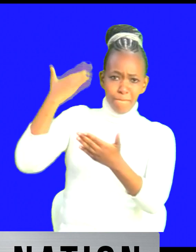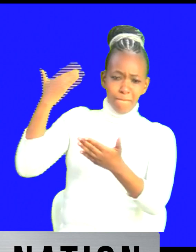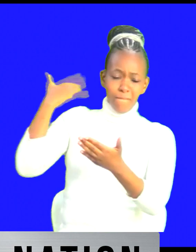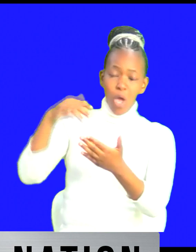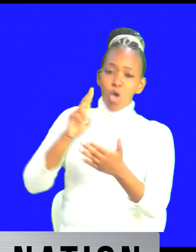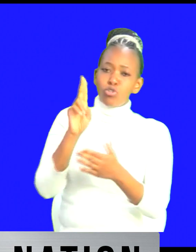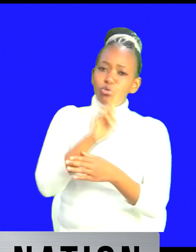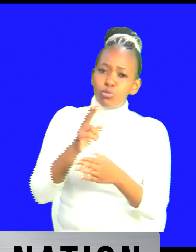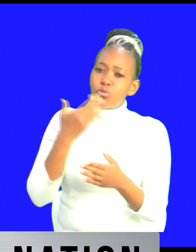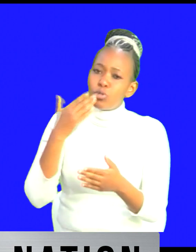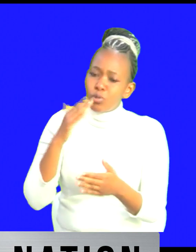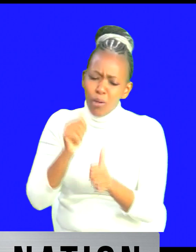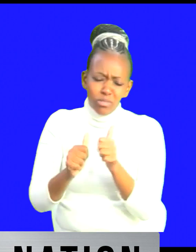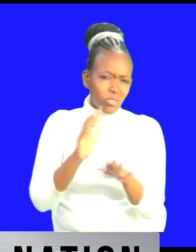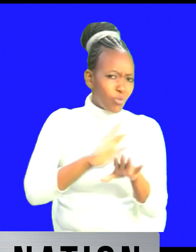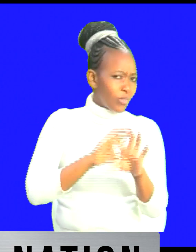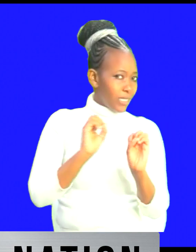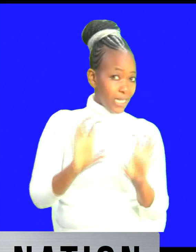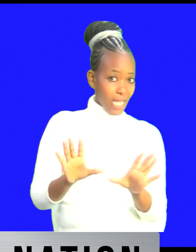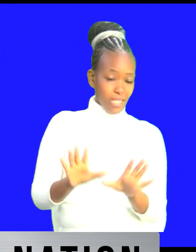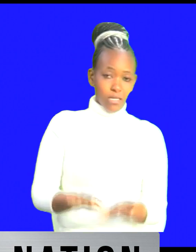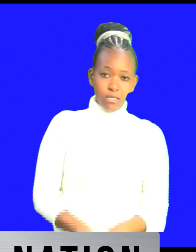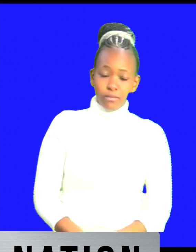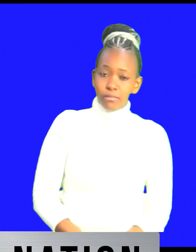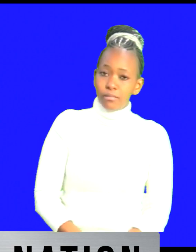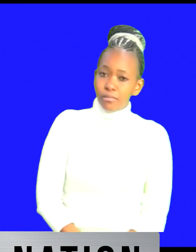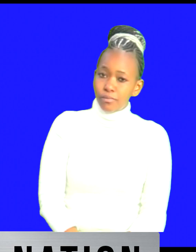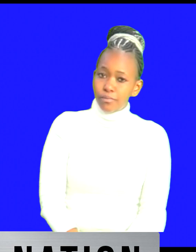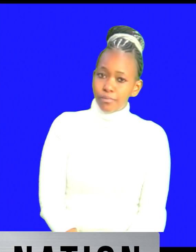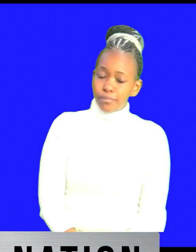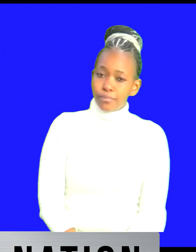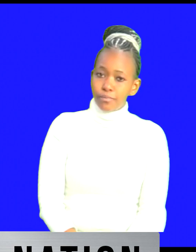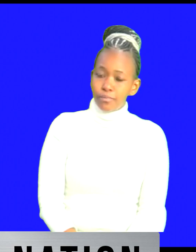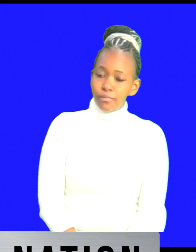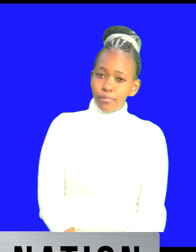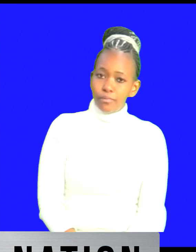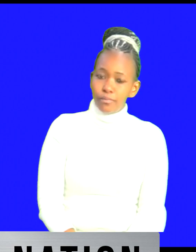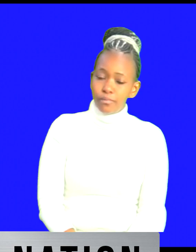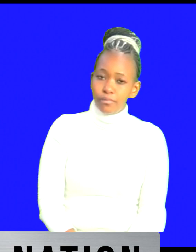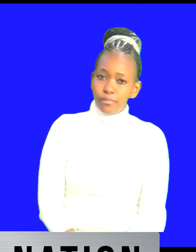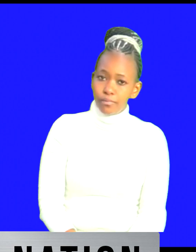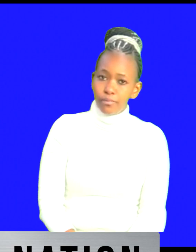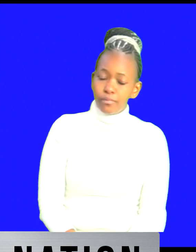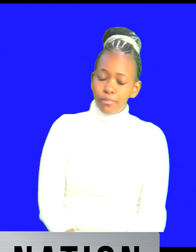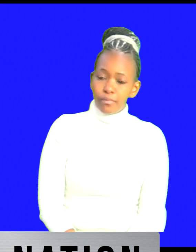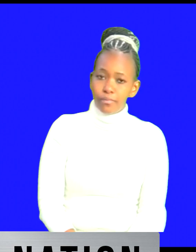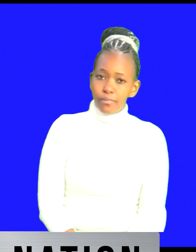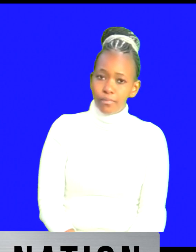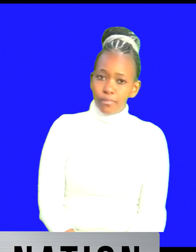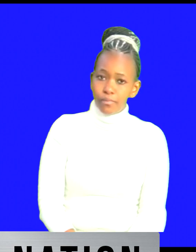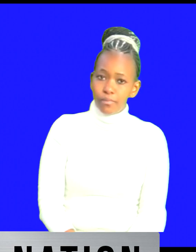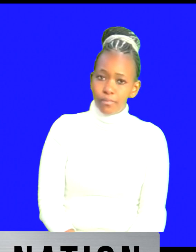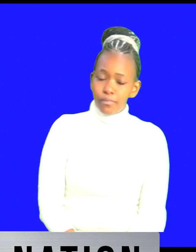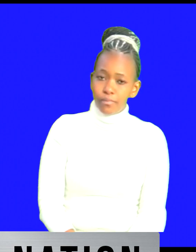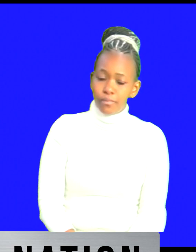full of any other metals that are dangerous to the to the to the to to human beings right but now the issue is